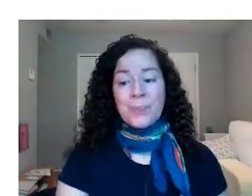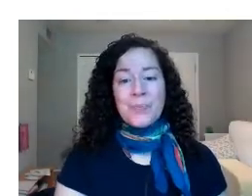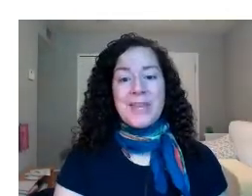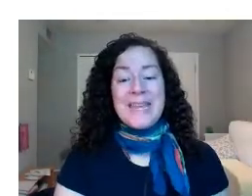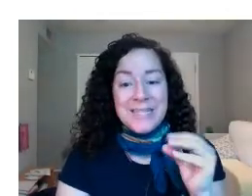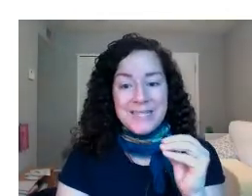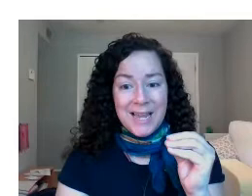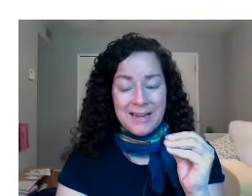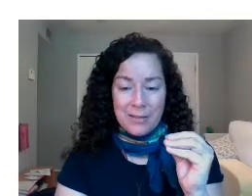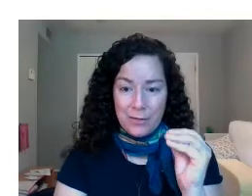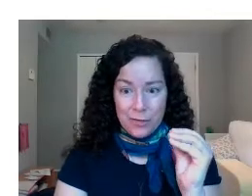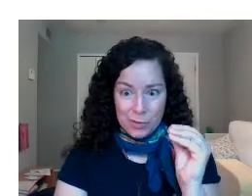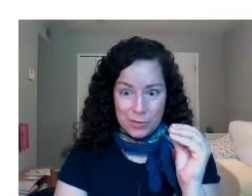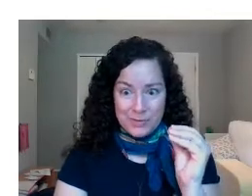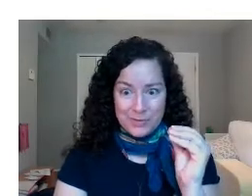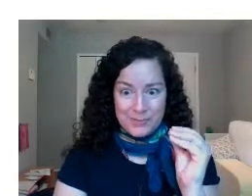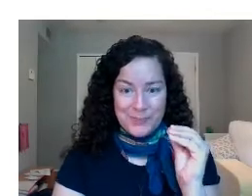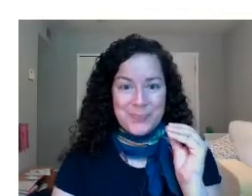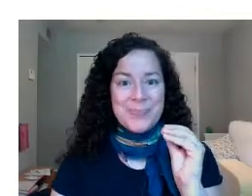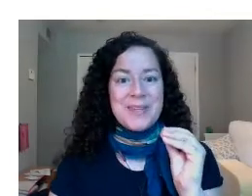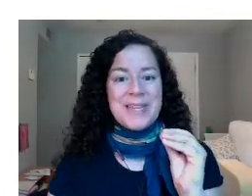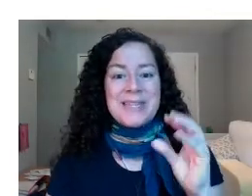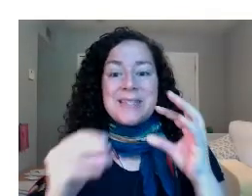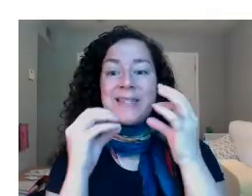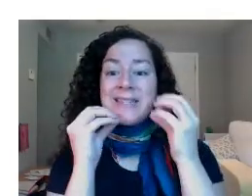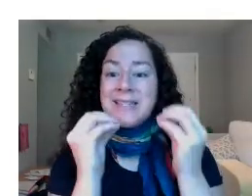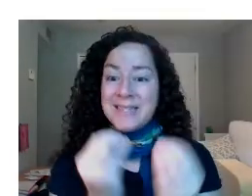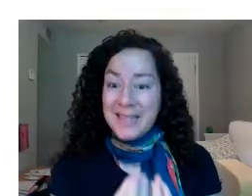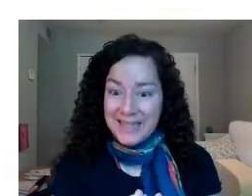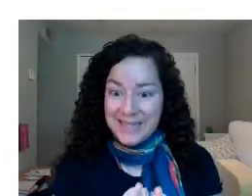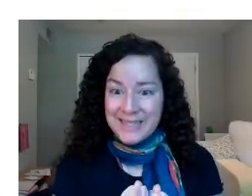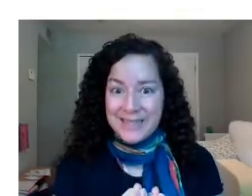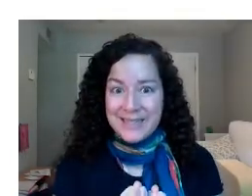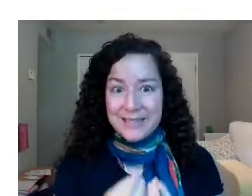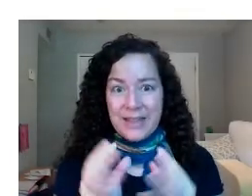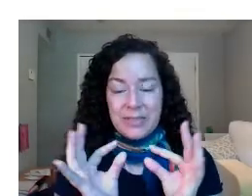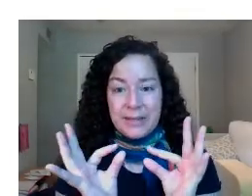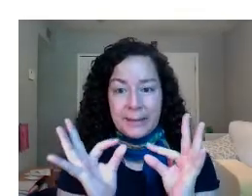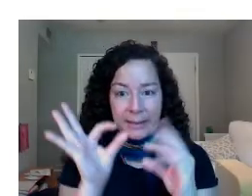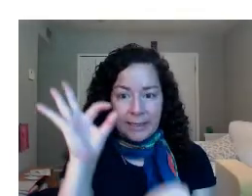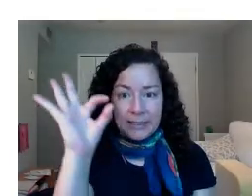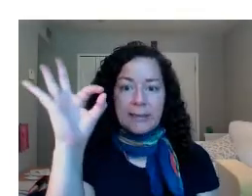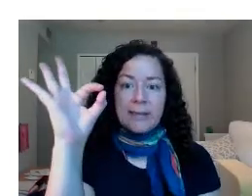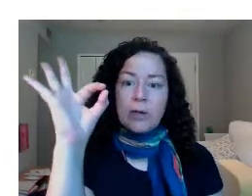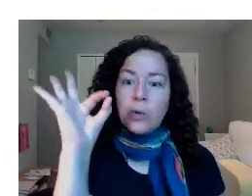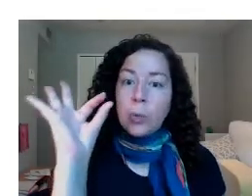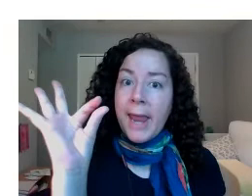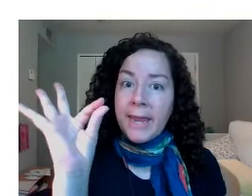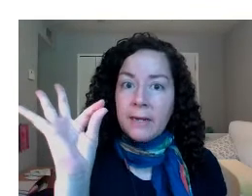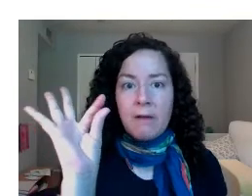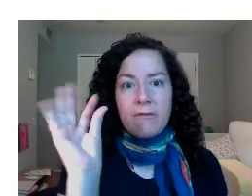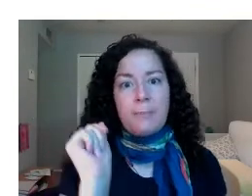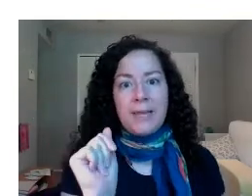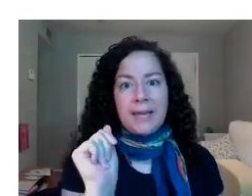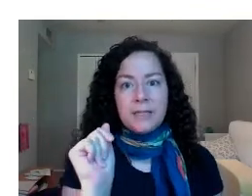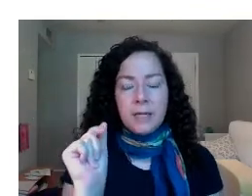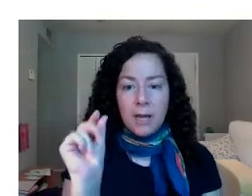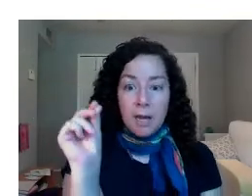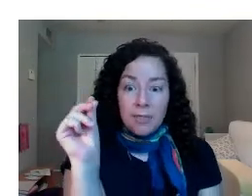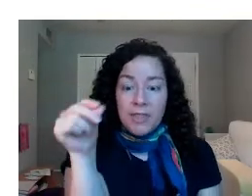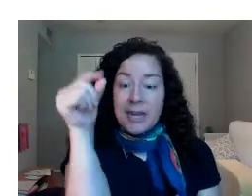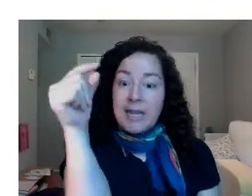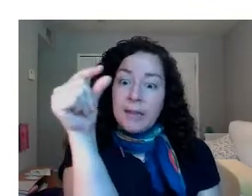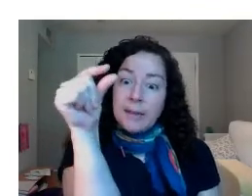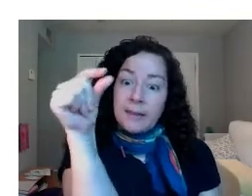Now, inside the fruit is the seed, and the seed is the grain of a plant